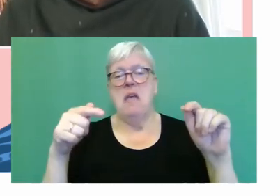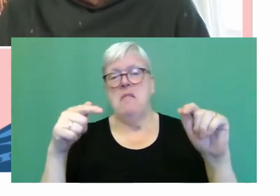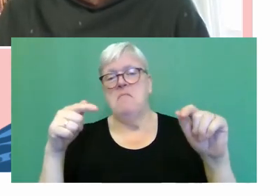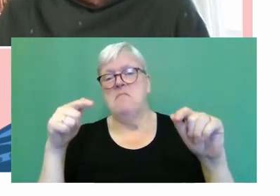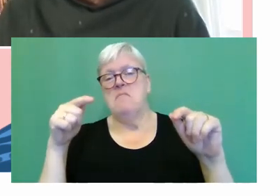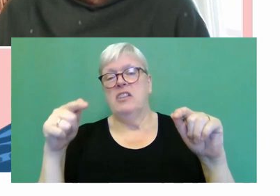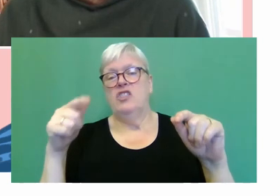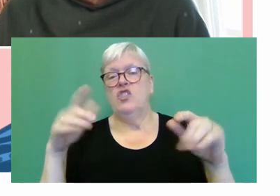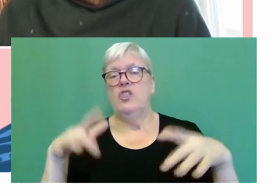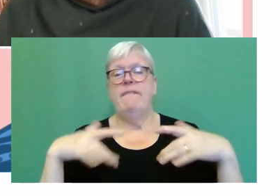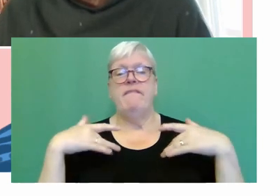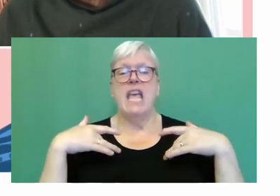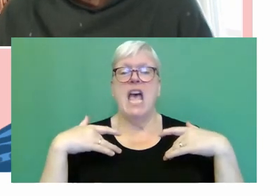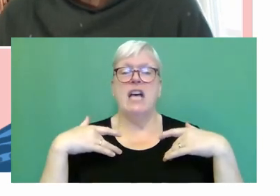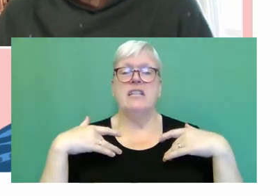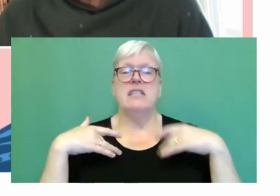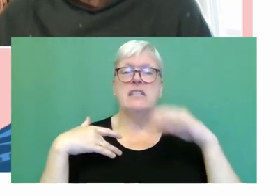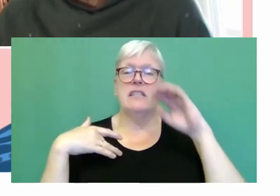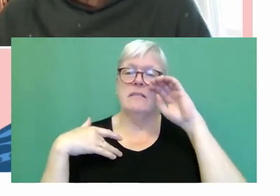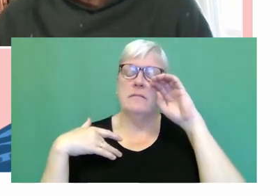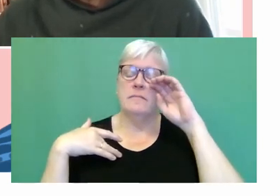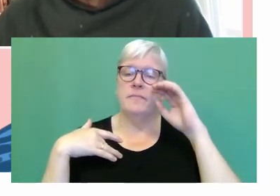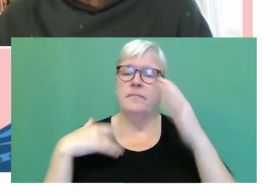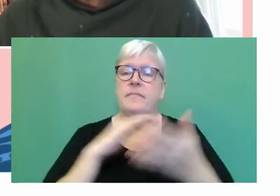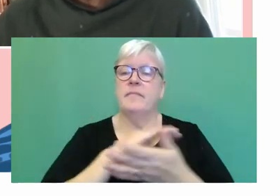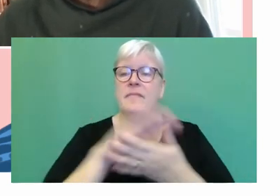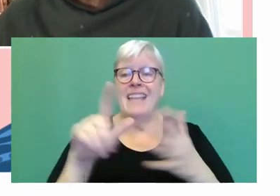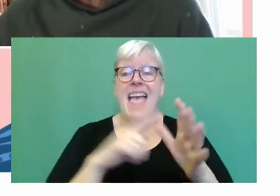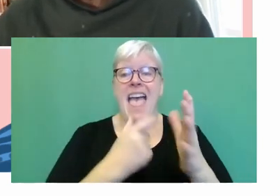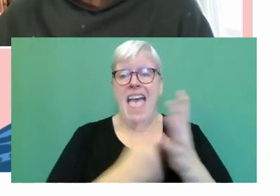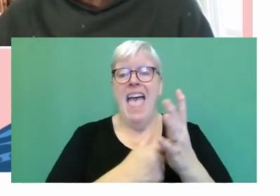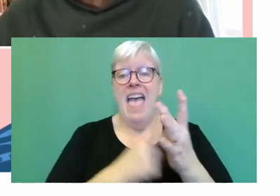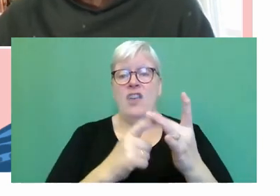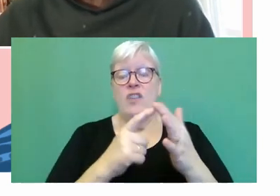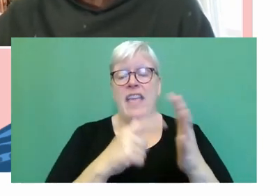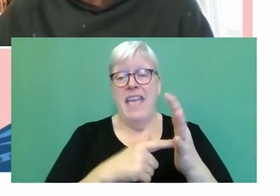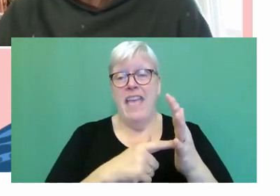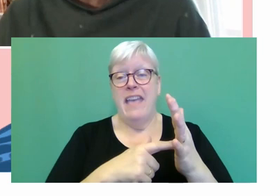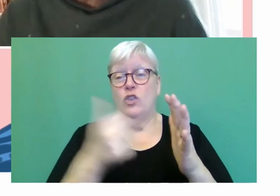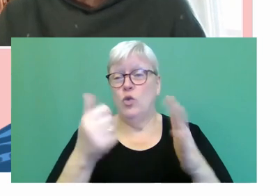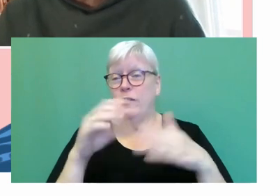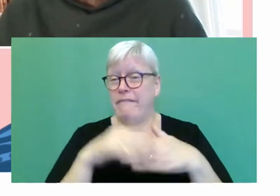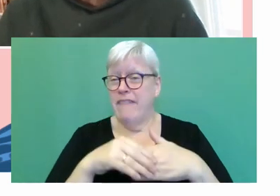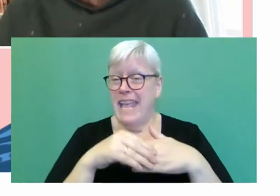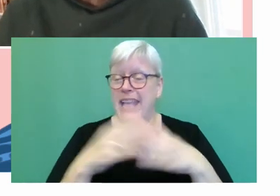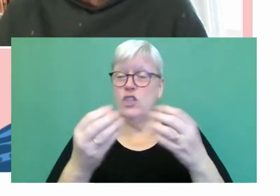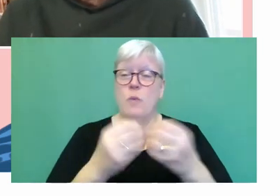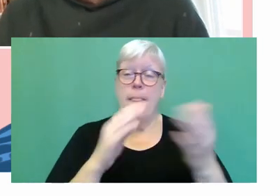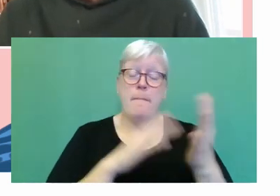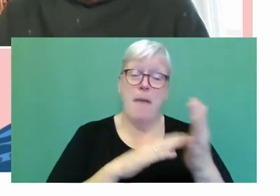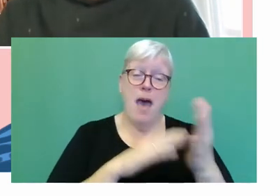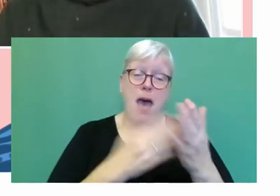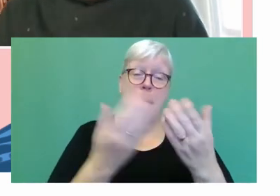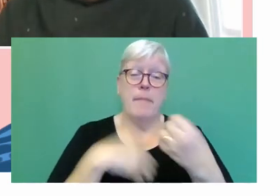Harriet's, because Harriet is, you know, good friends with Ma, and so Harriet gets involved with Lucy's family.